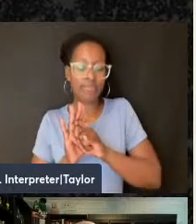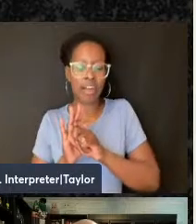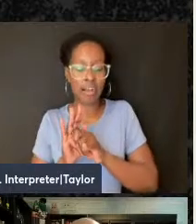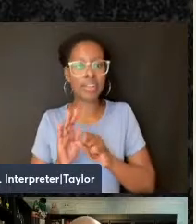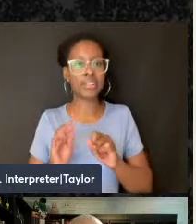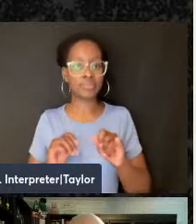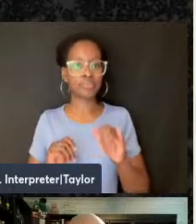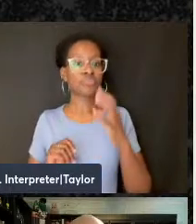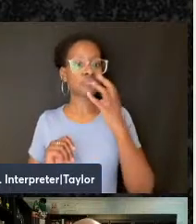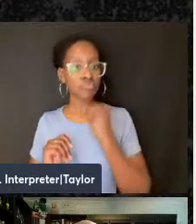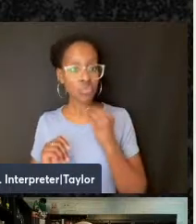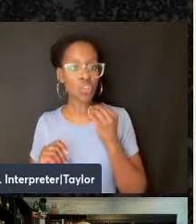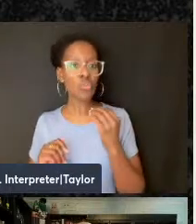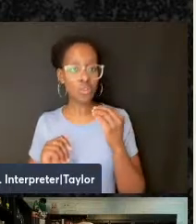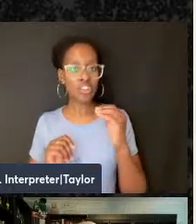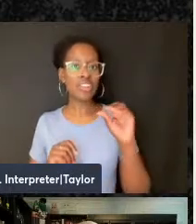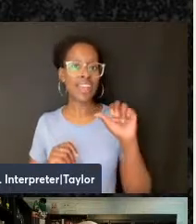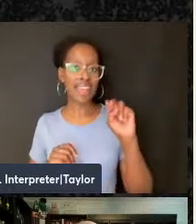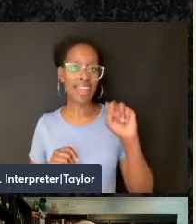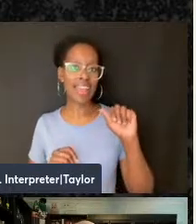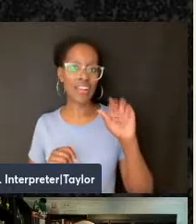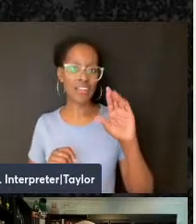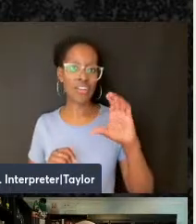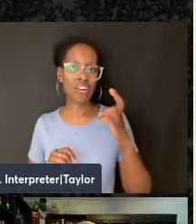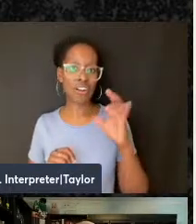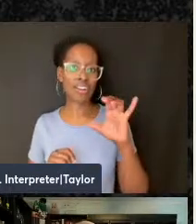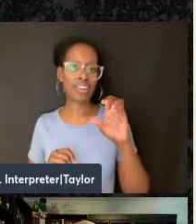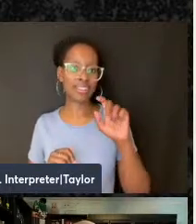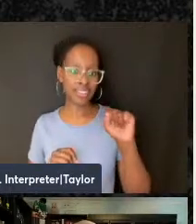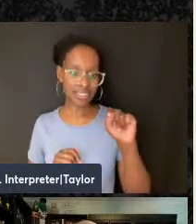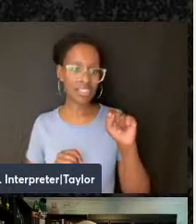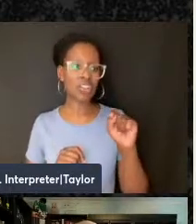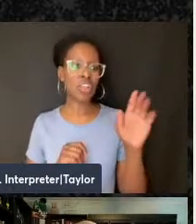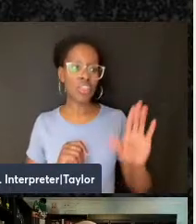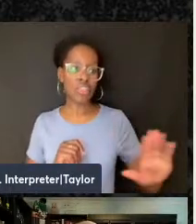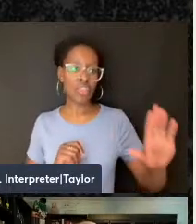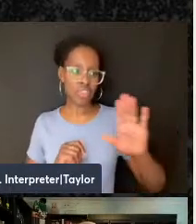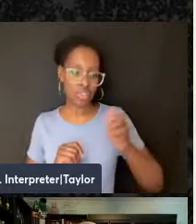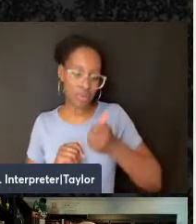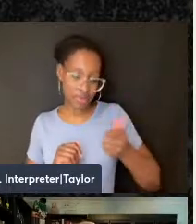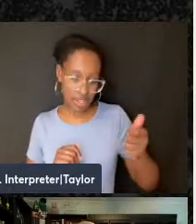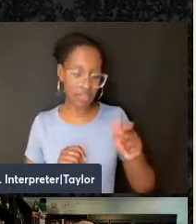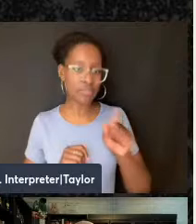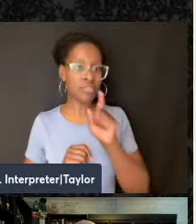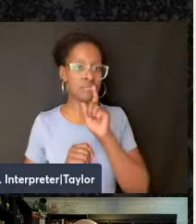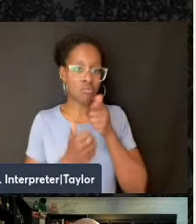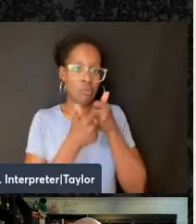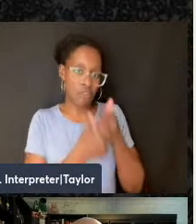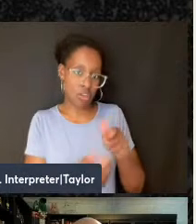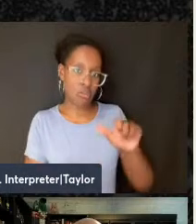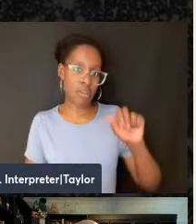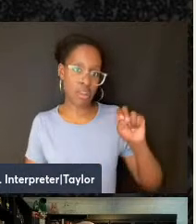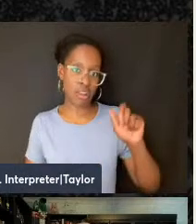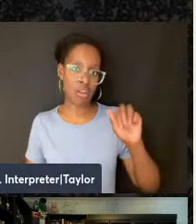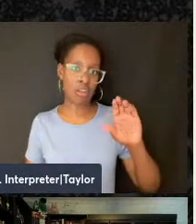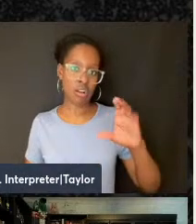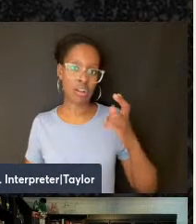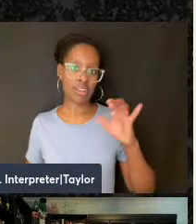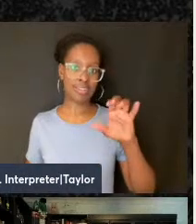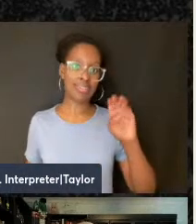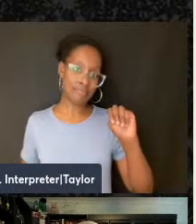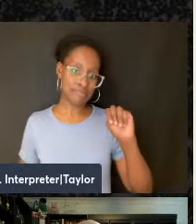self-identified as adherents to anarchist ideology. Next slide. Which,